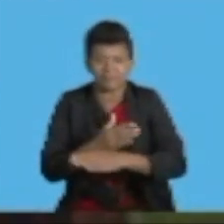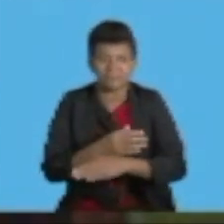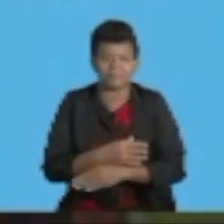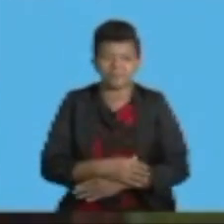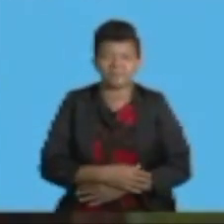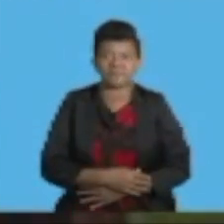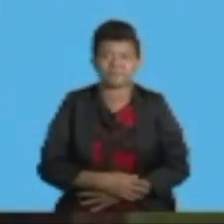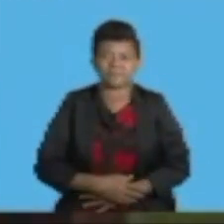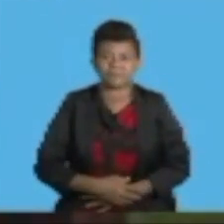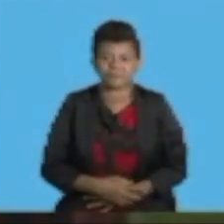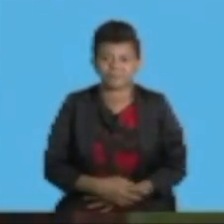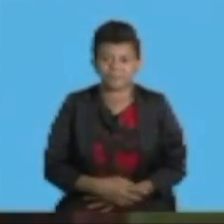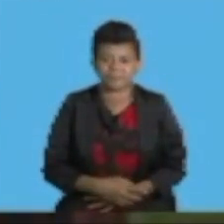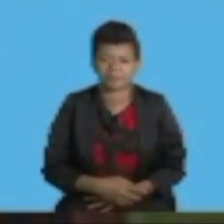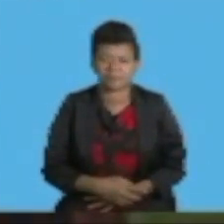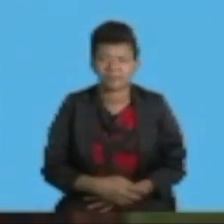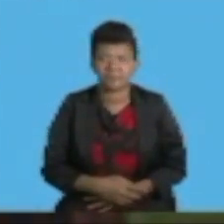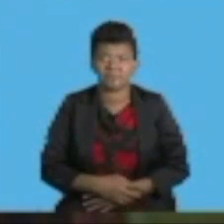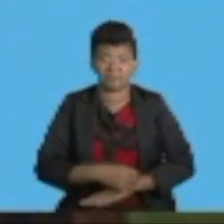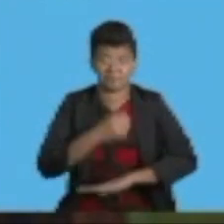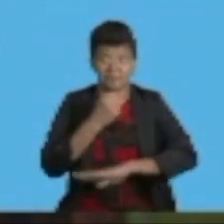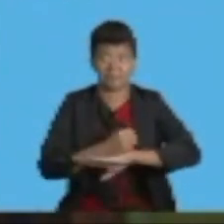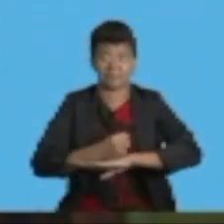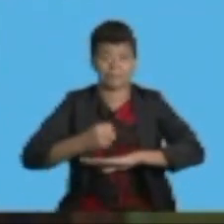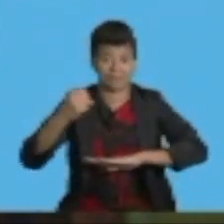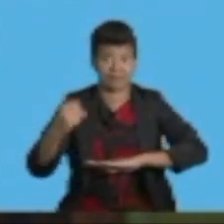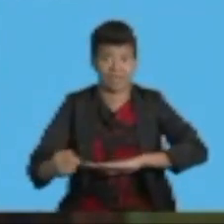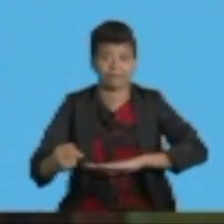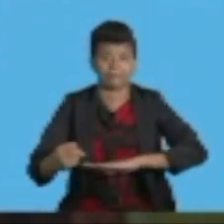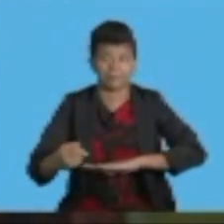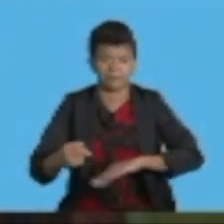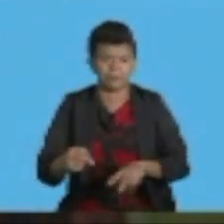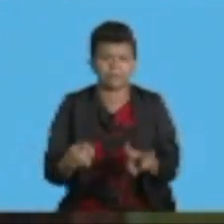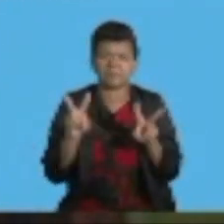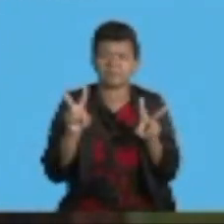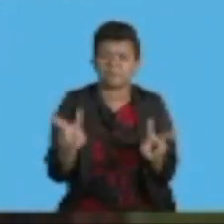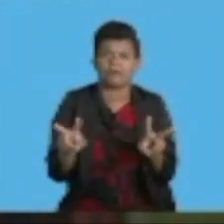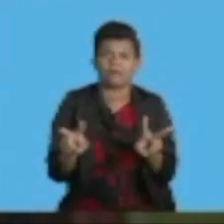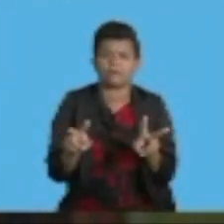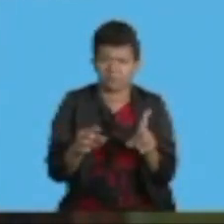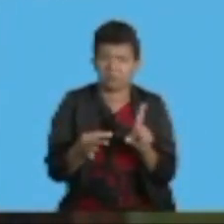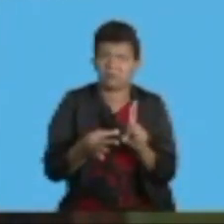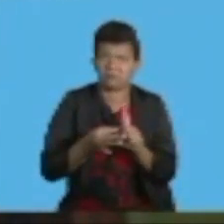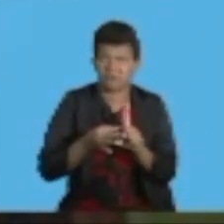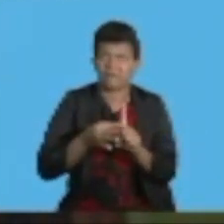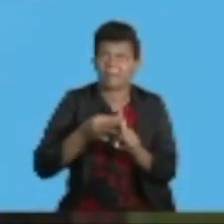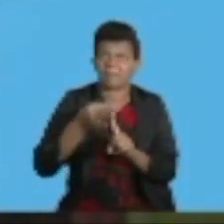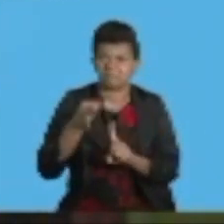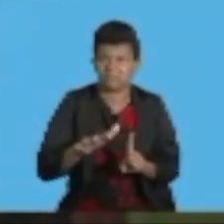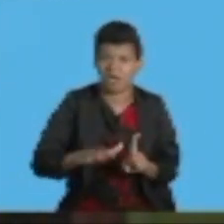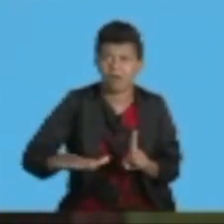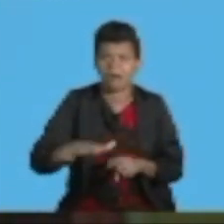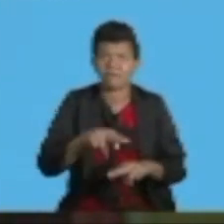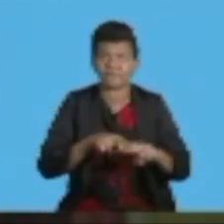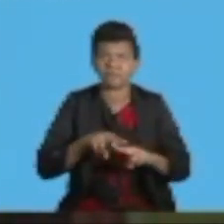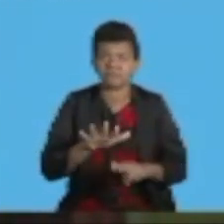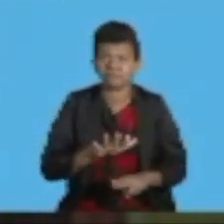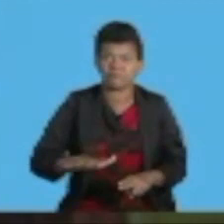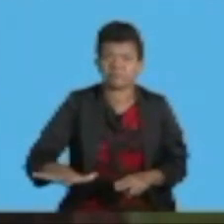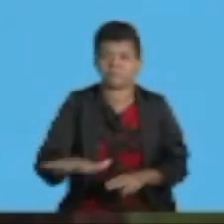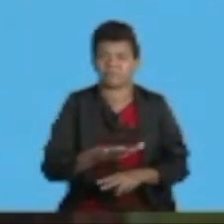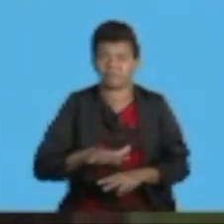The government's vision is to develop new areas for investment, such as business process outsourcing,